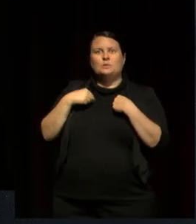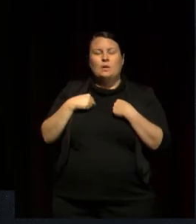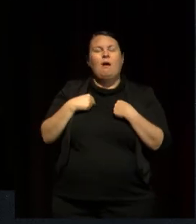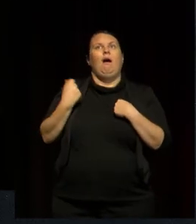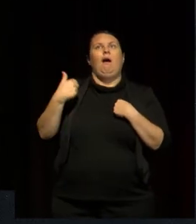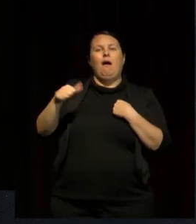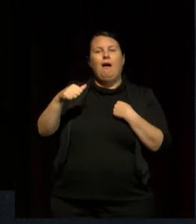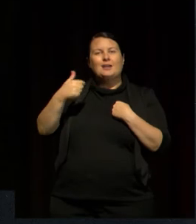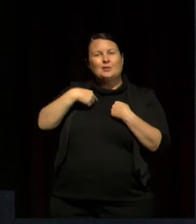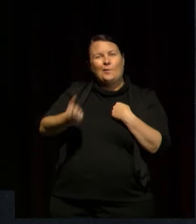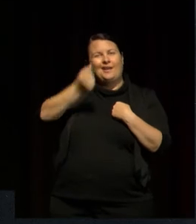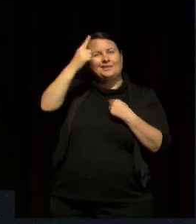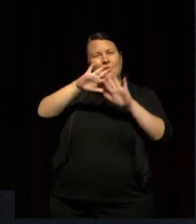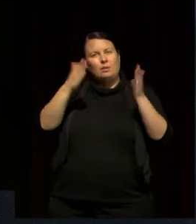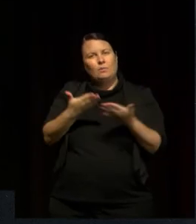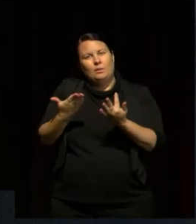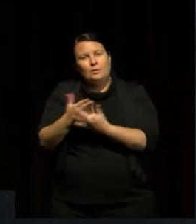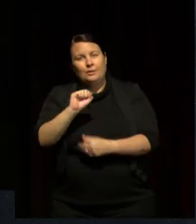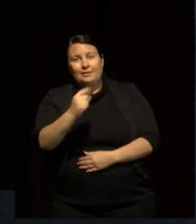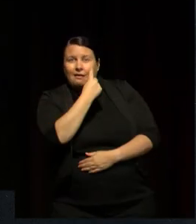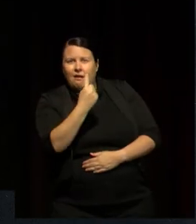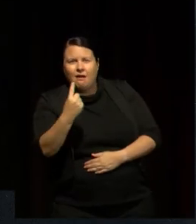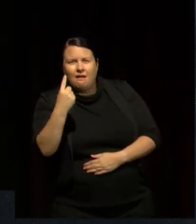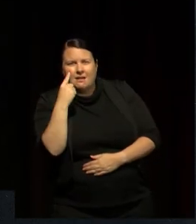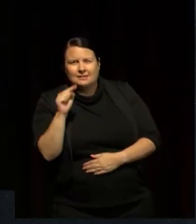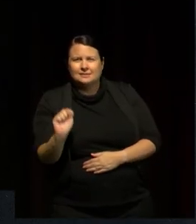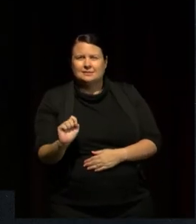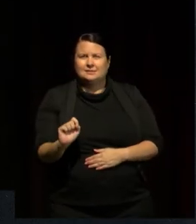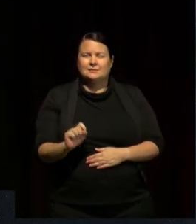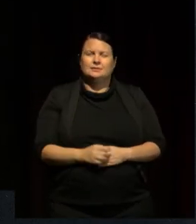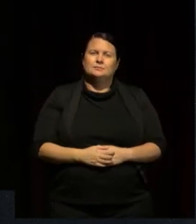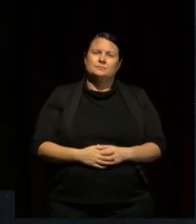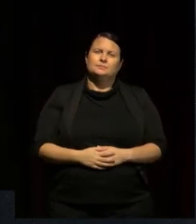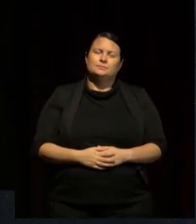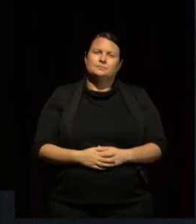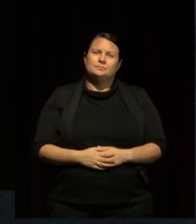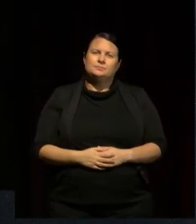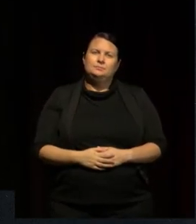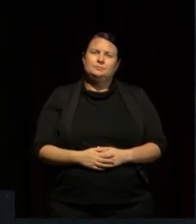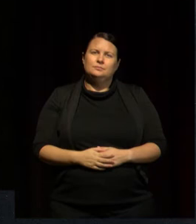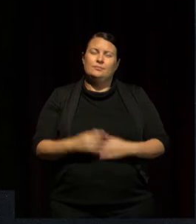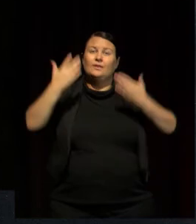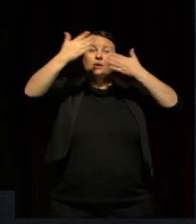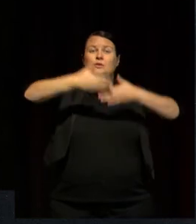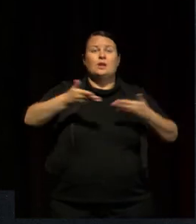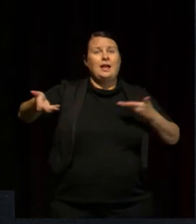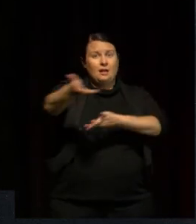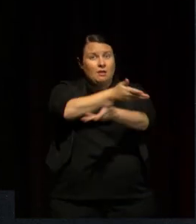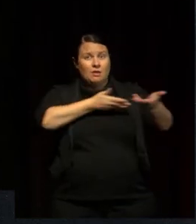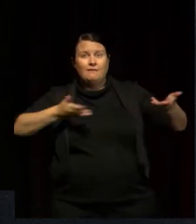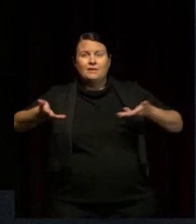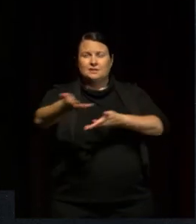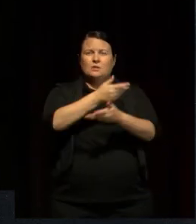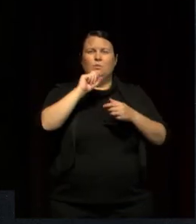the specific nuances and the distinctive meanings of children's lives. Tonight in our conversation, we're going to